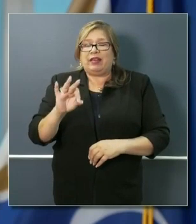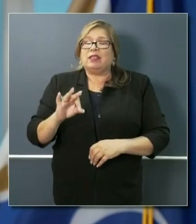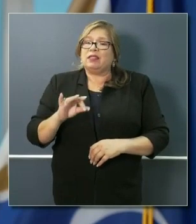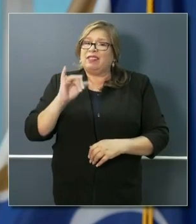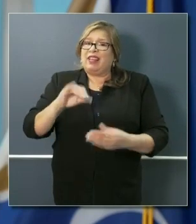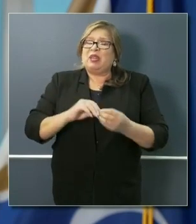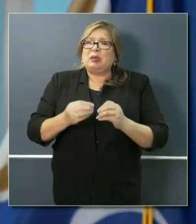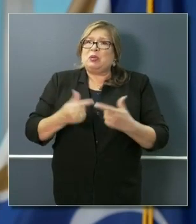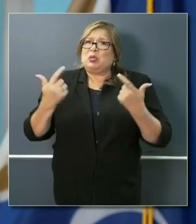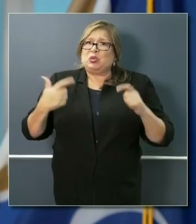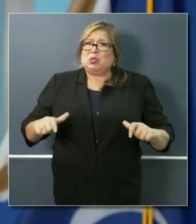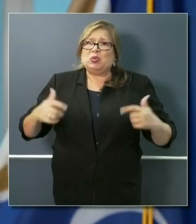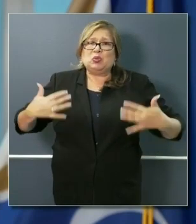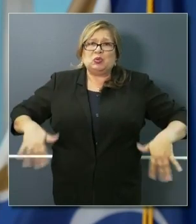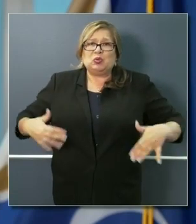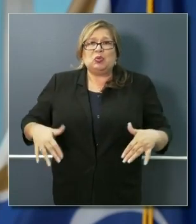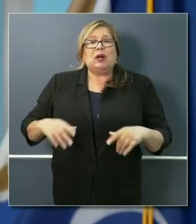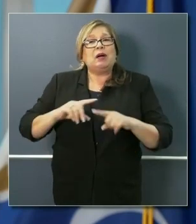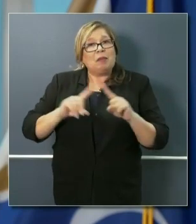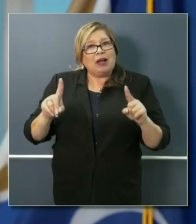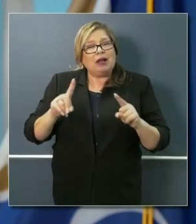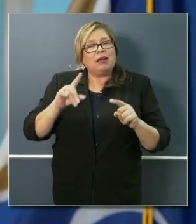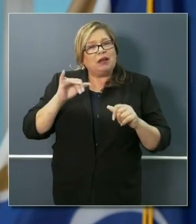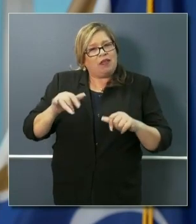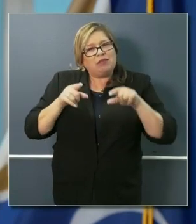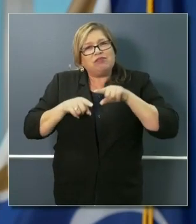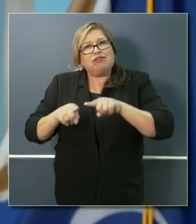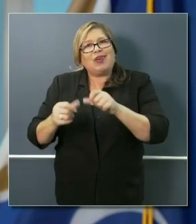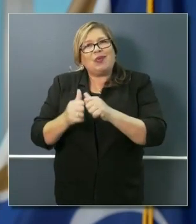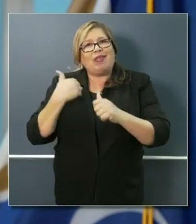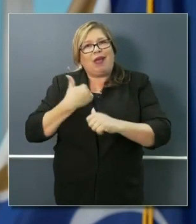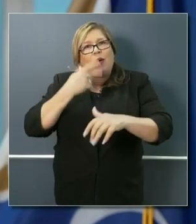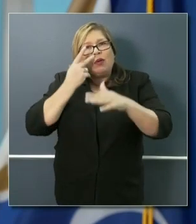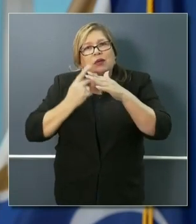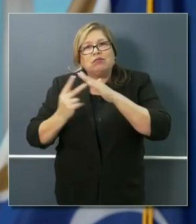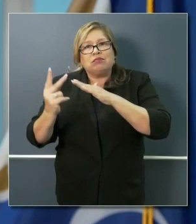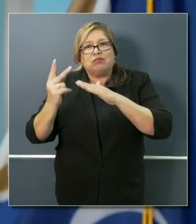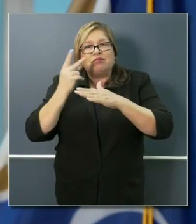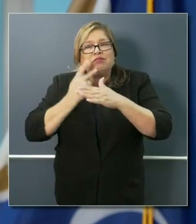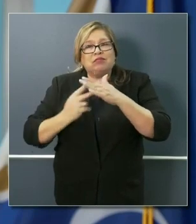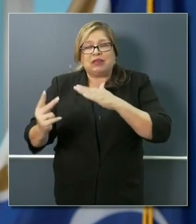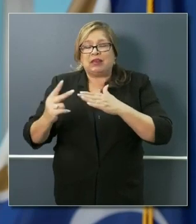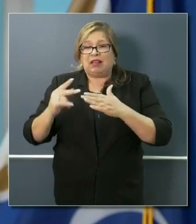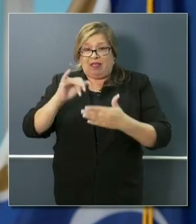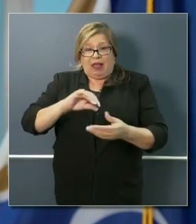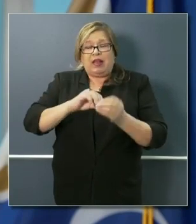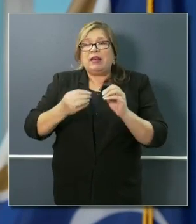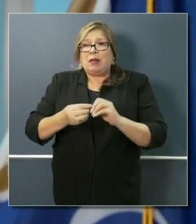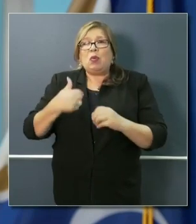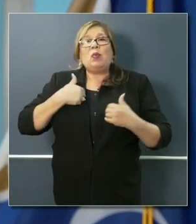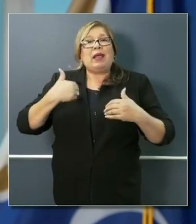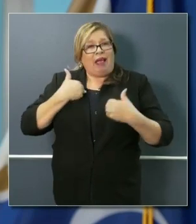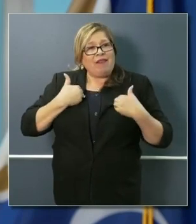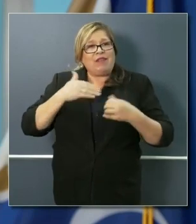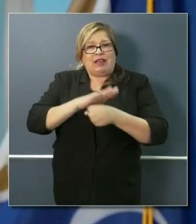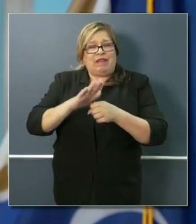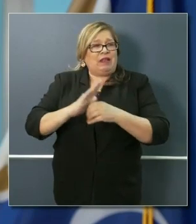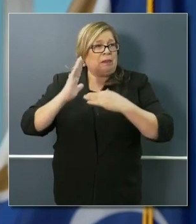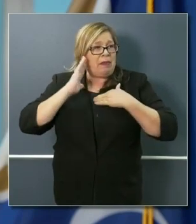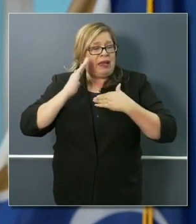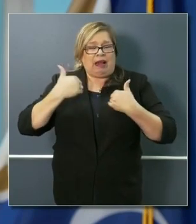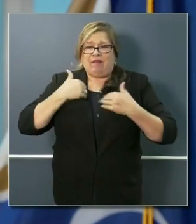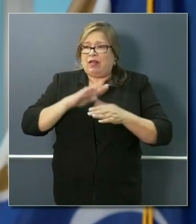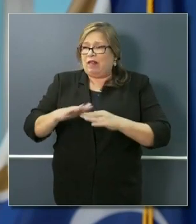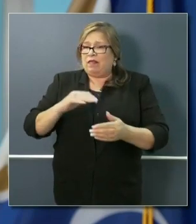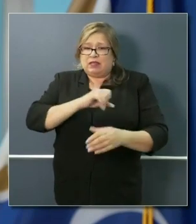well within our modeling and well within our capacity to serve and meet this moment. But again,